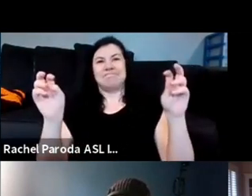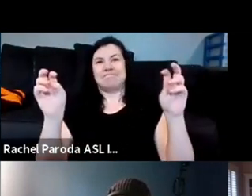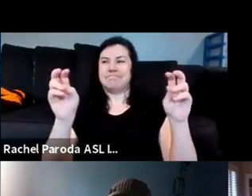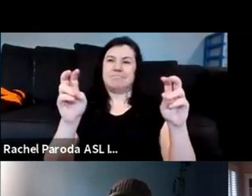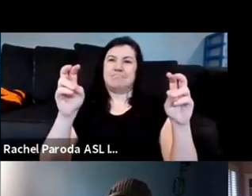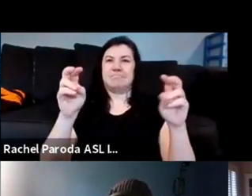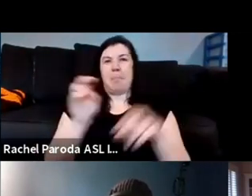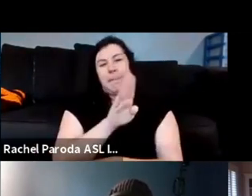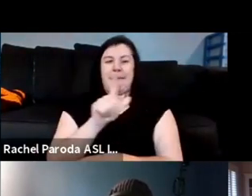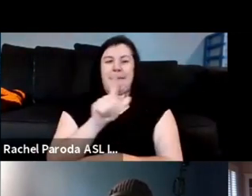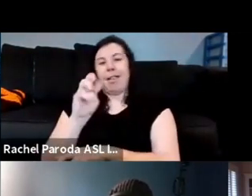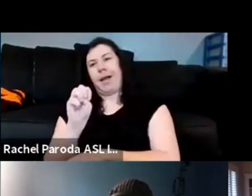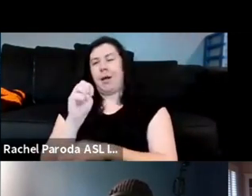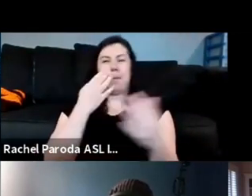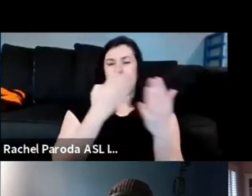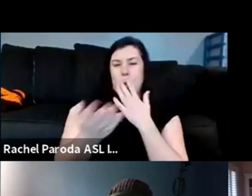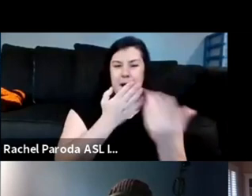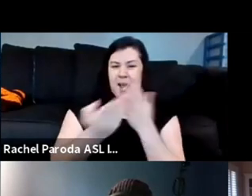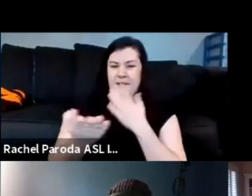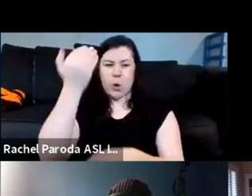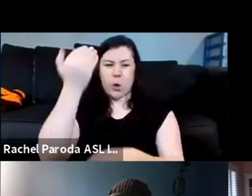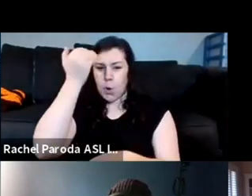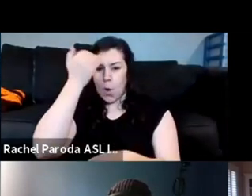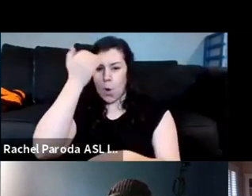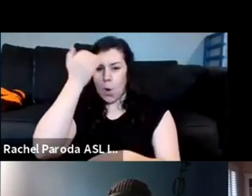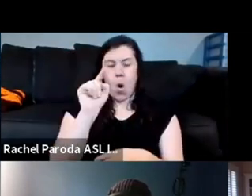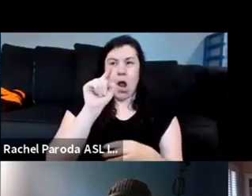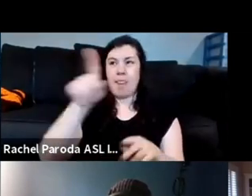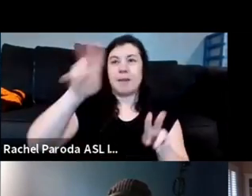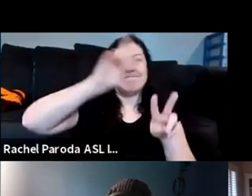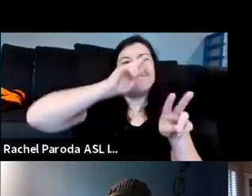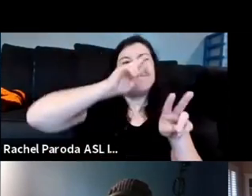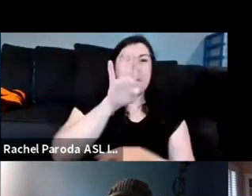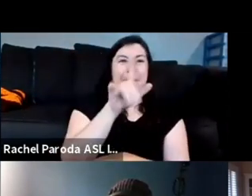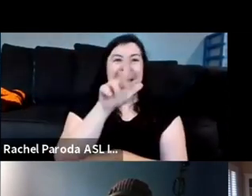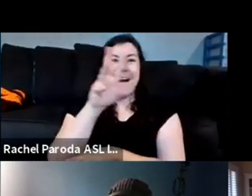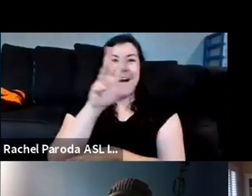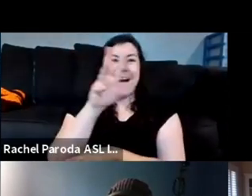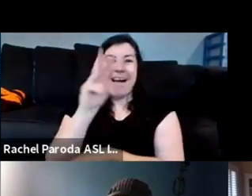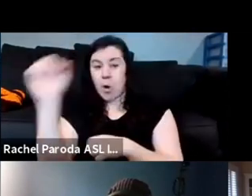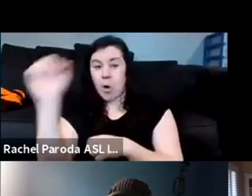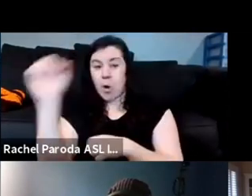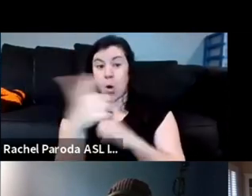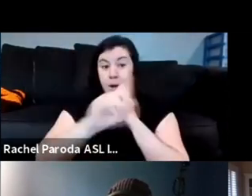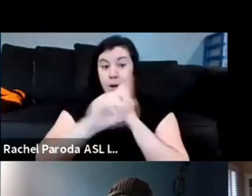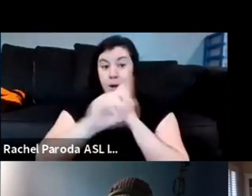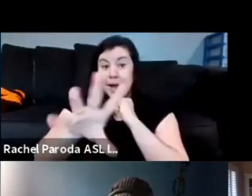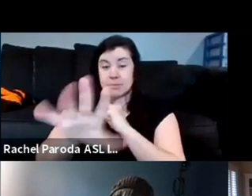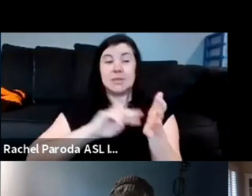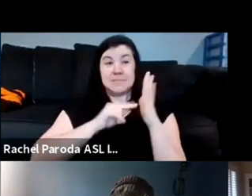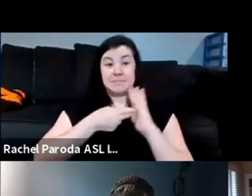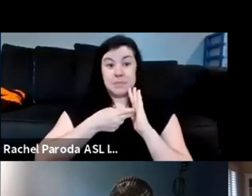know that whatever they adopt even in the tagging of black lives matter and using the hashtags that it's not a long-term